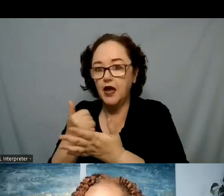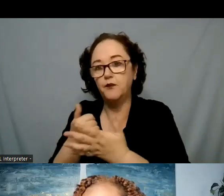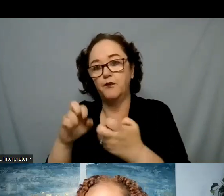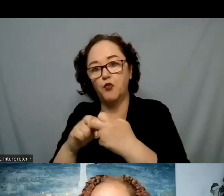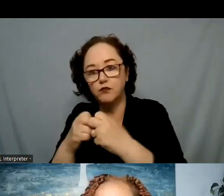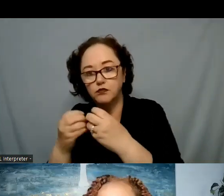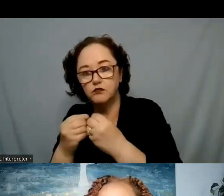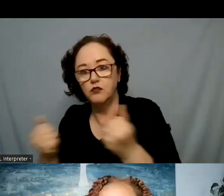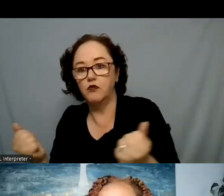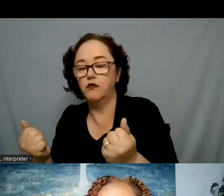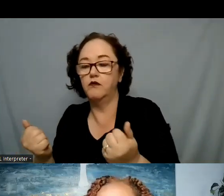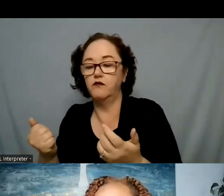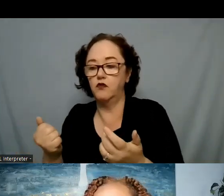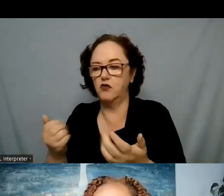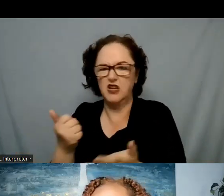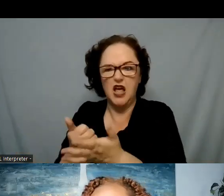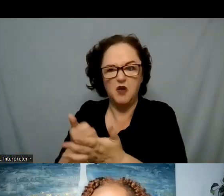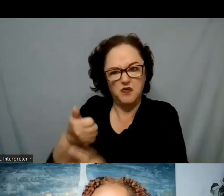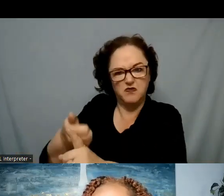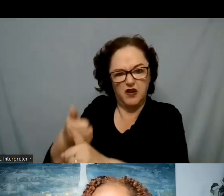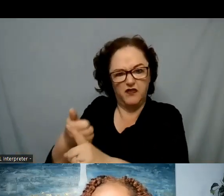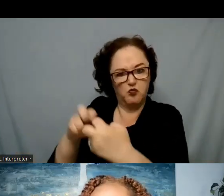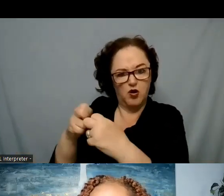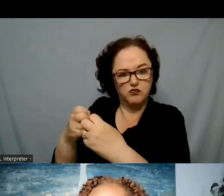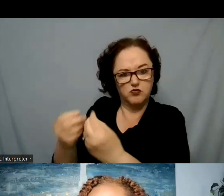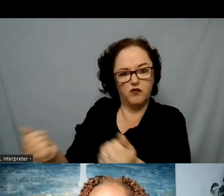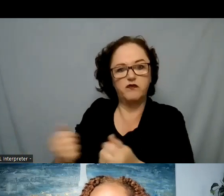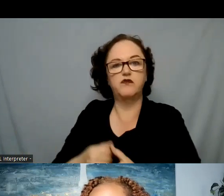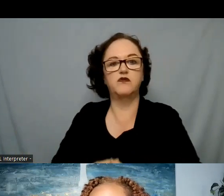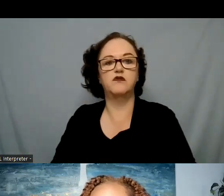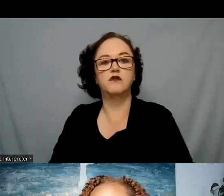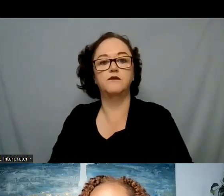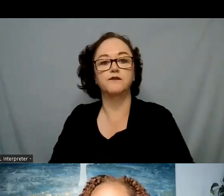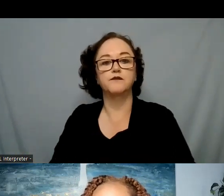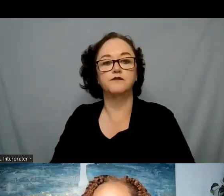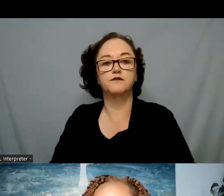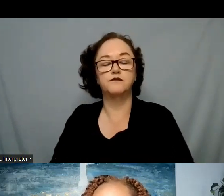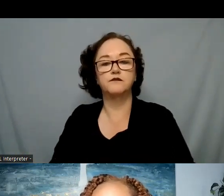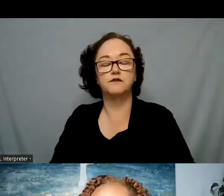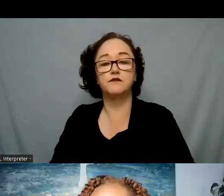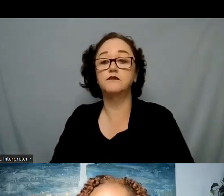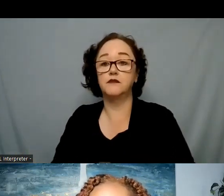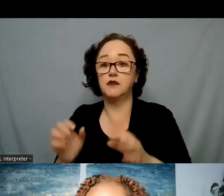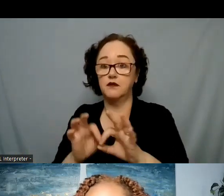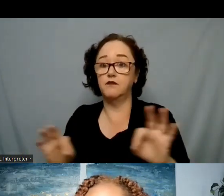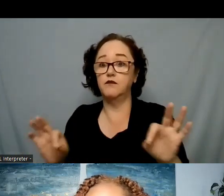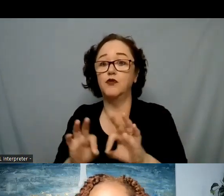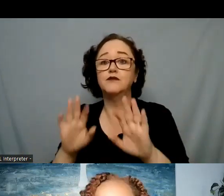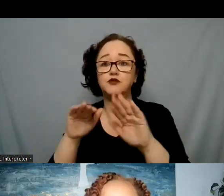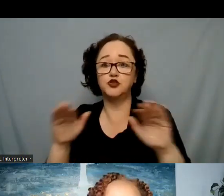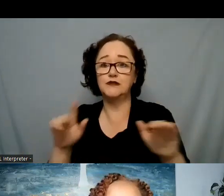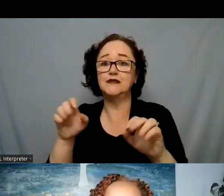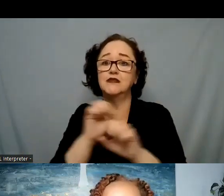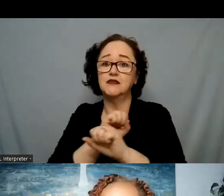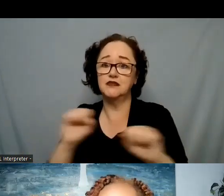problem solving it but making sure that teens that kids have safe spaces to land